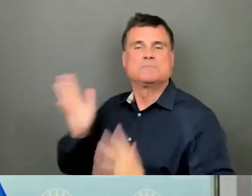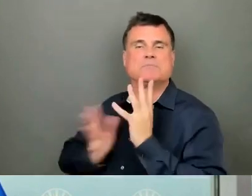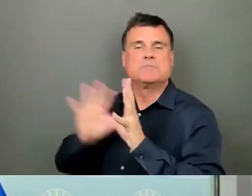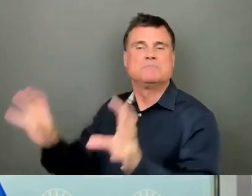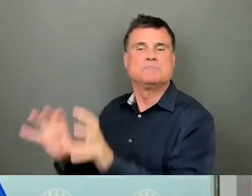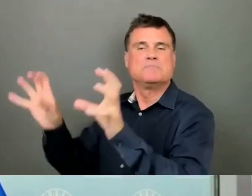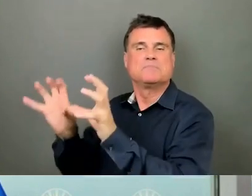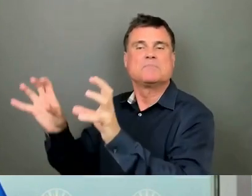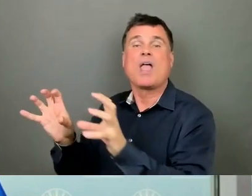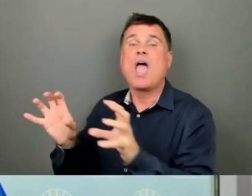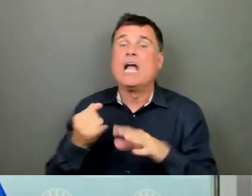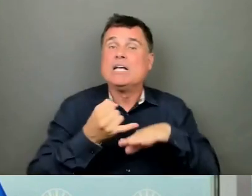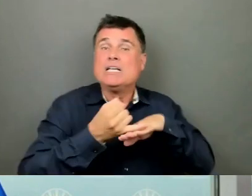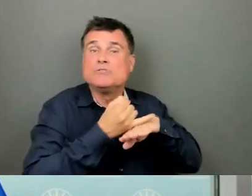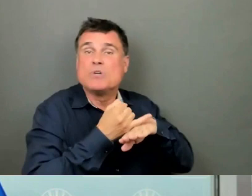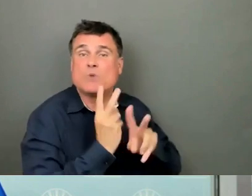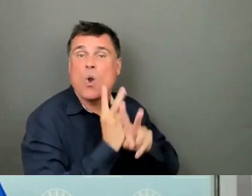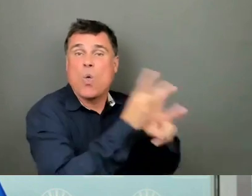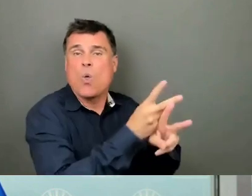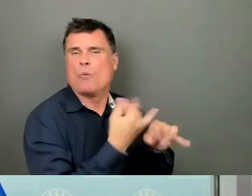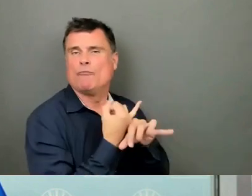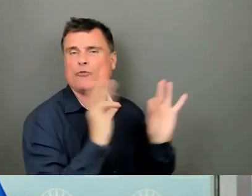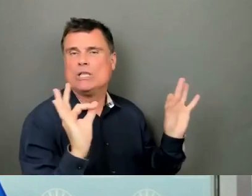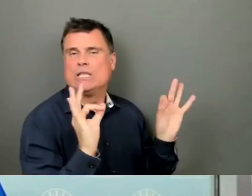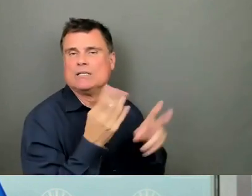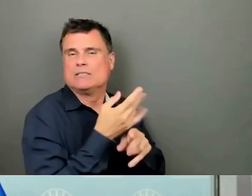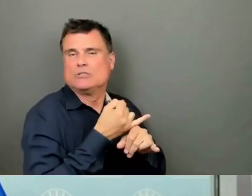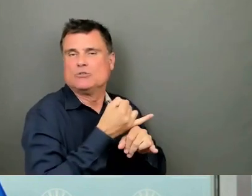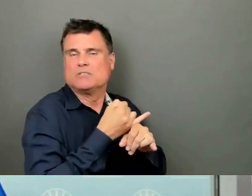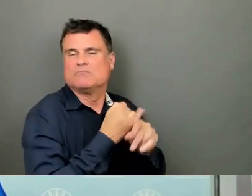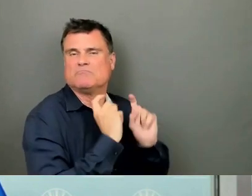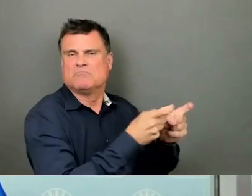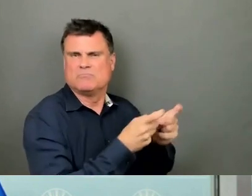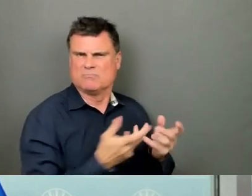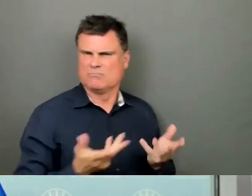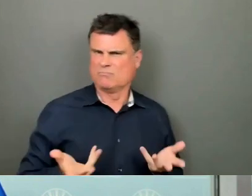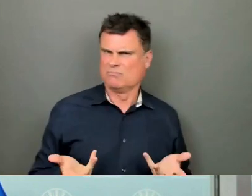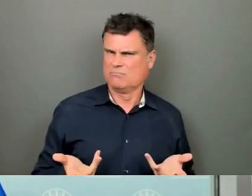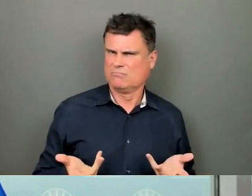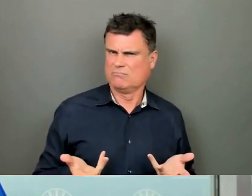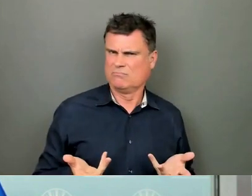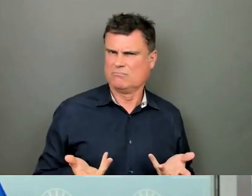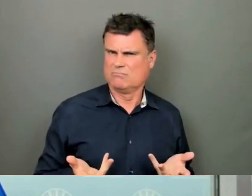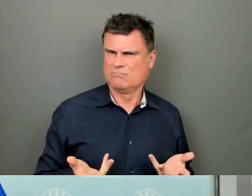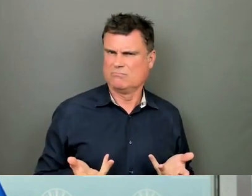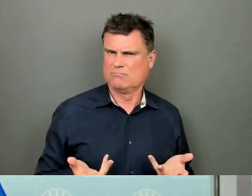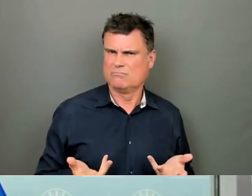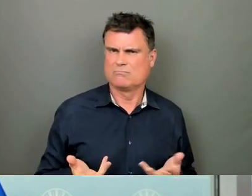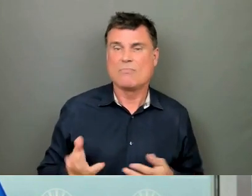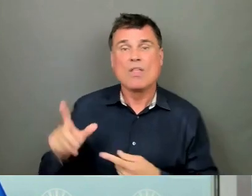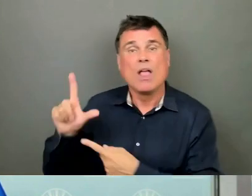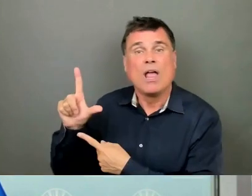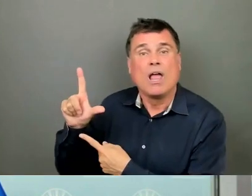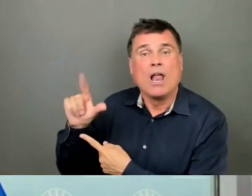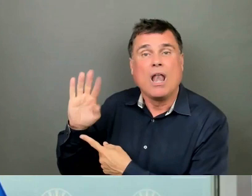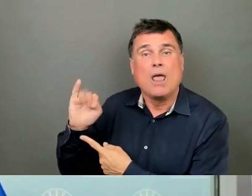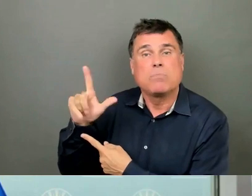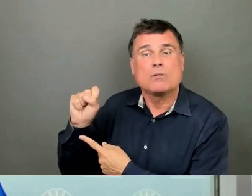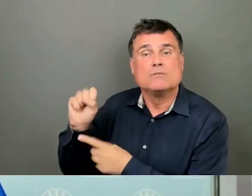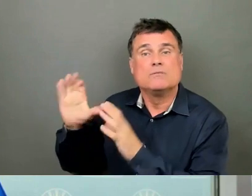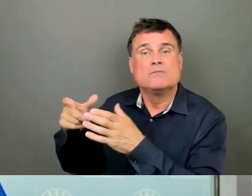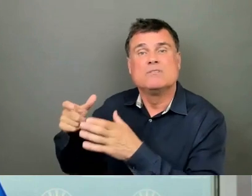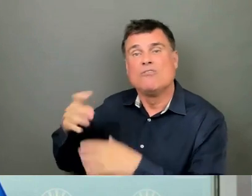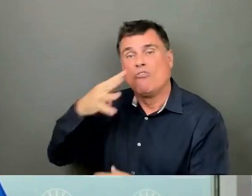of millions of dollars in interest-free loans for 18 years. Thanks to the B.C. Liberal government's negligence and self-interest,